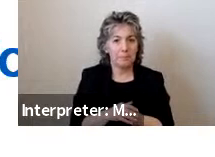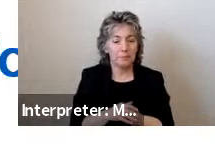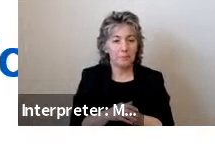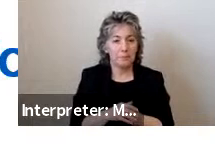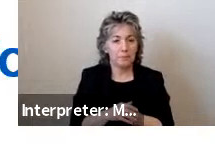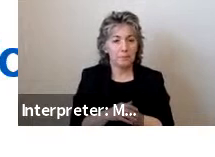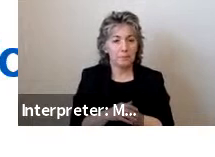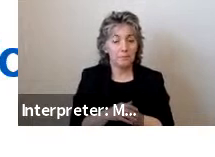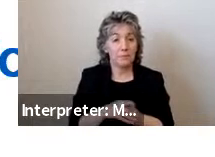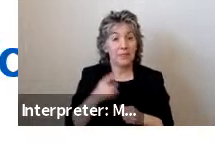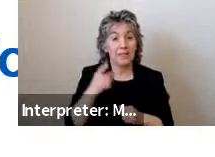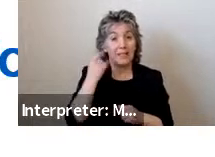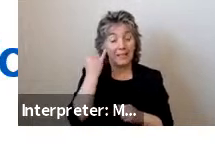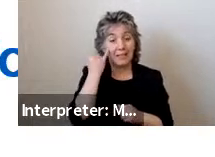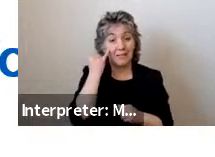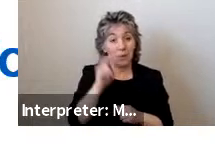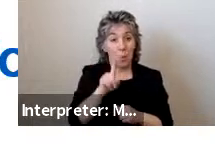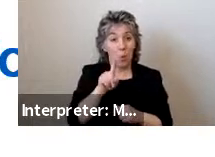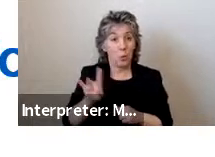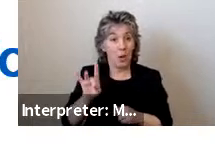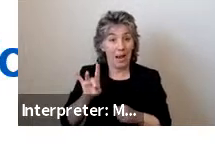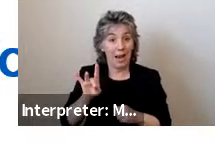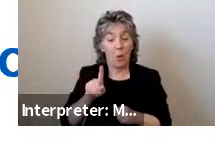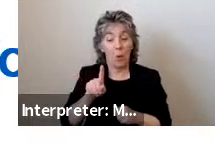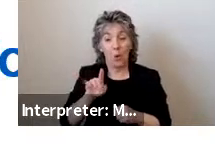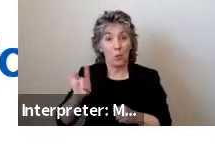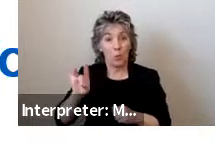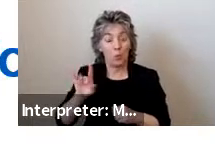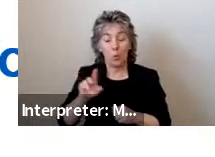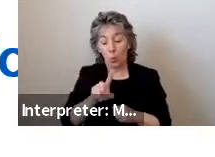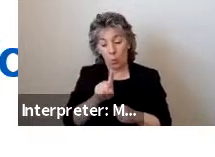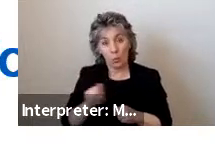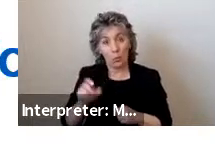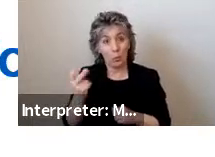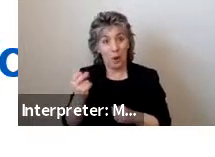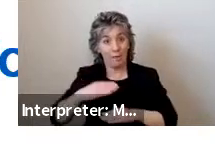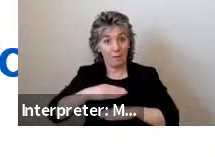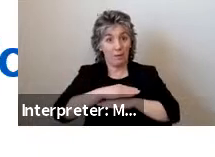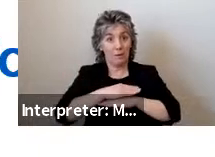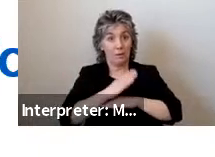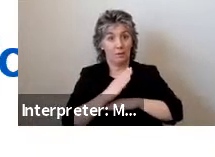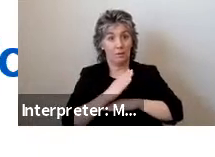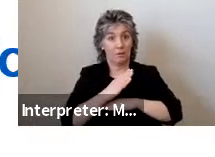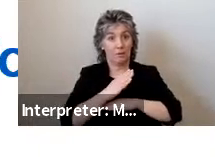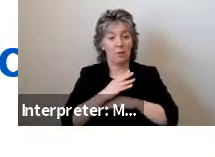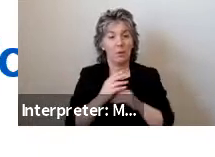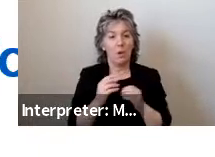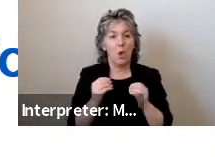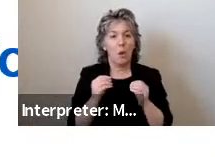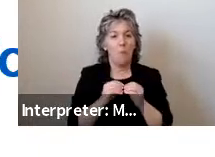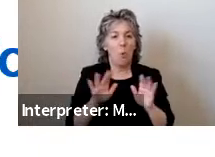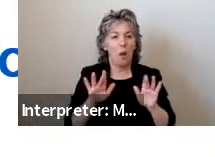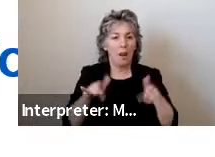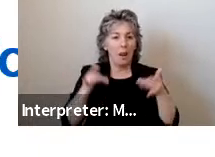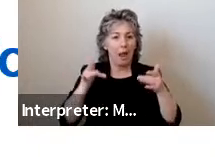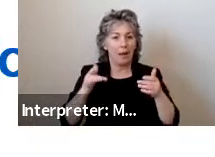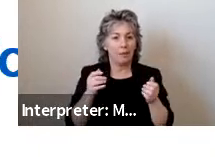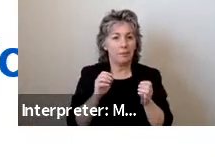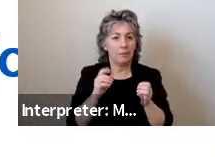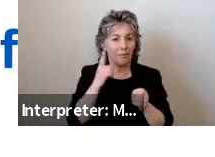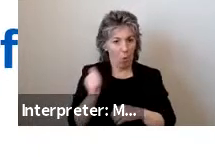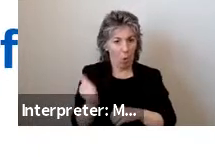For ramp slopes of 1 to 8 and 1 to 12. For ramp perceived exertion was reported as light or very light for all user groups.